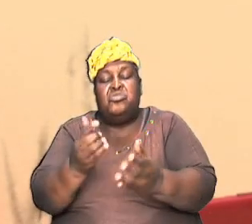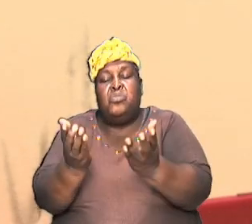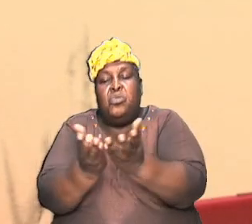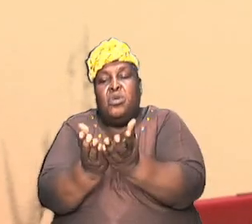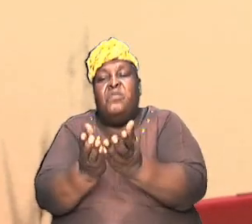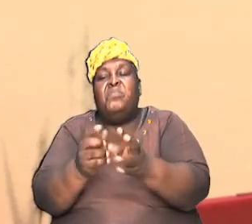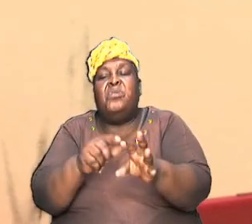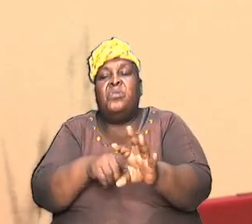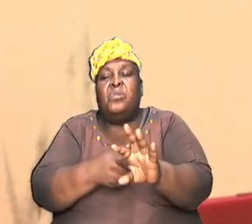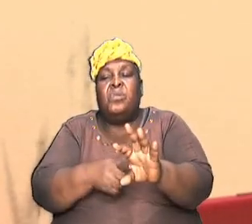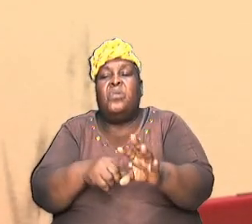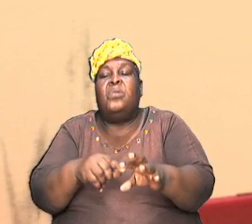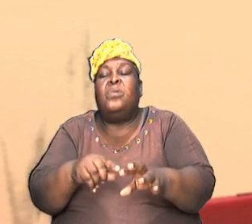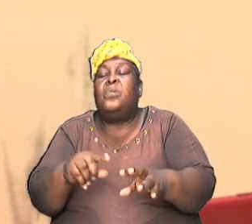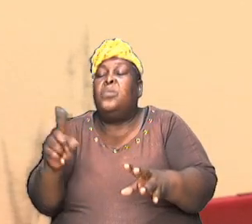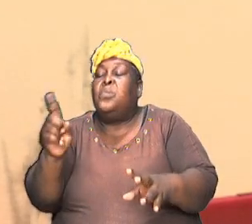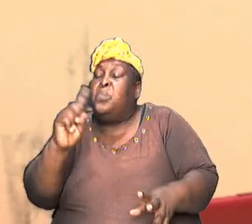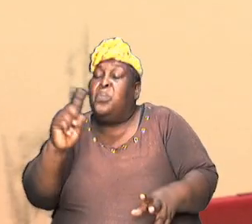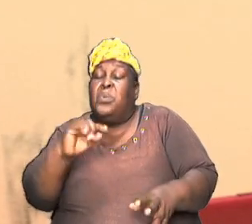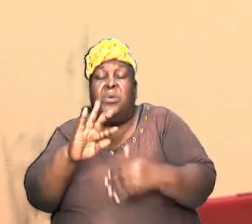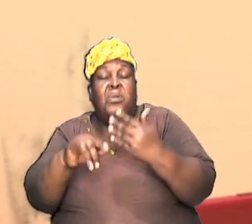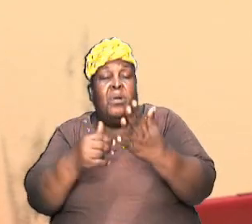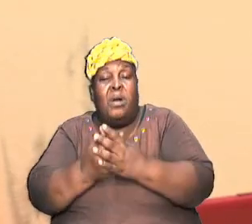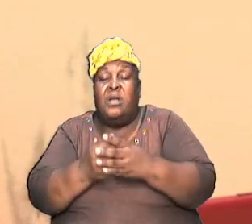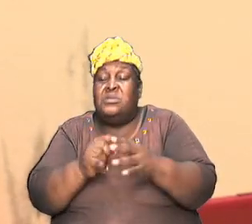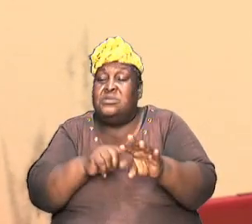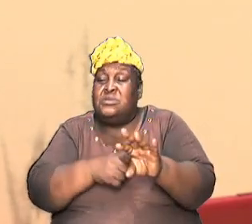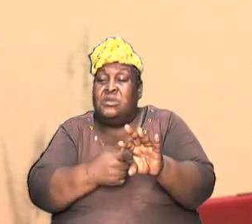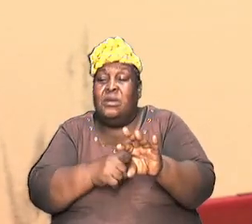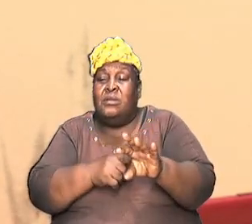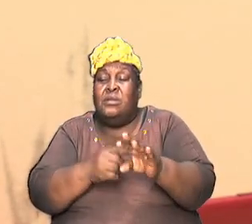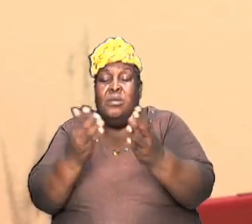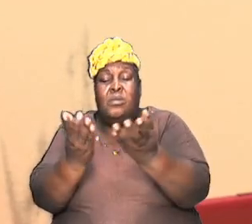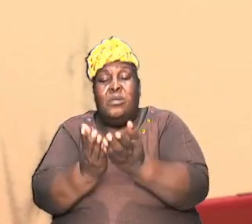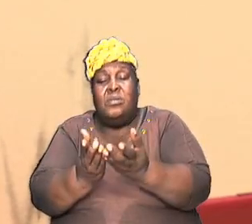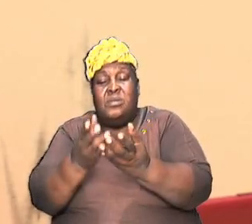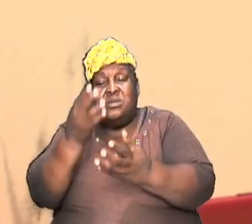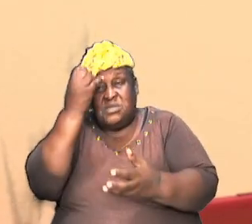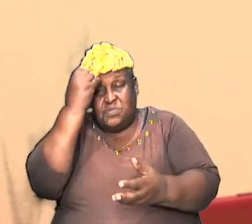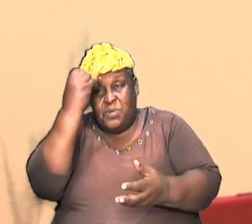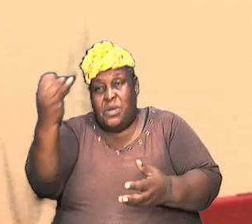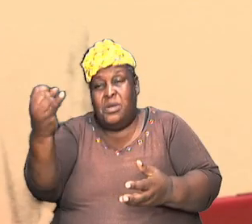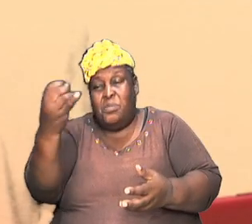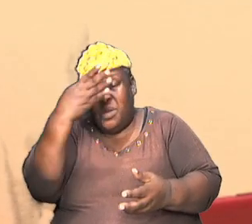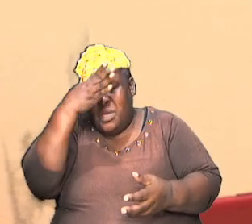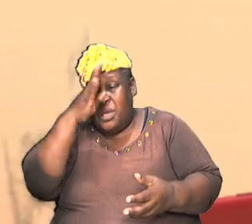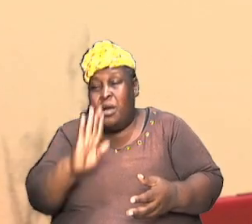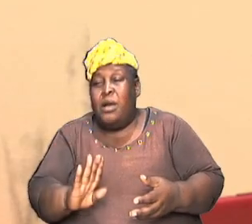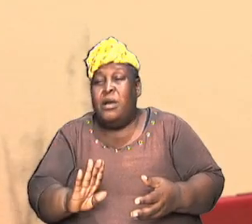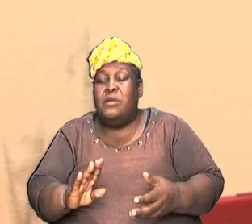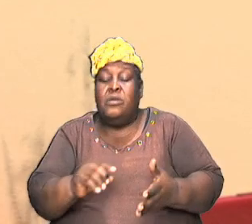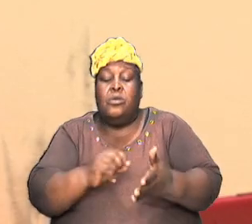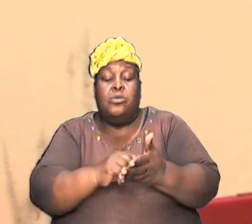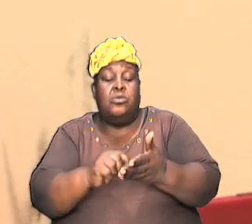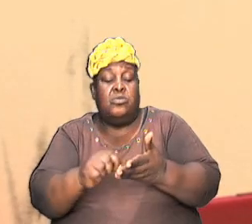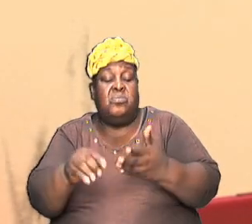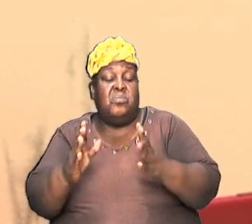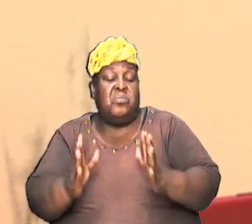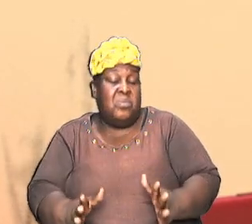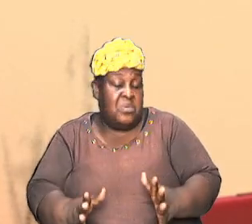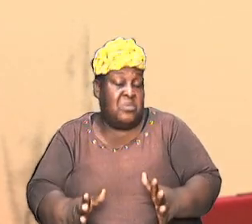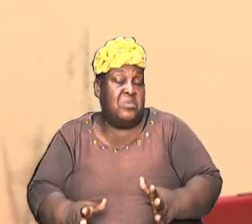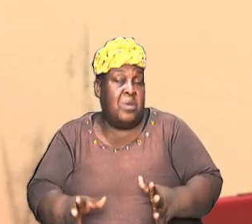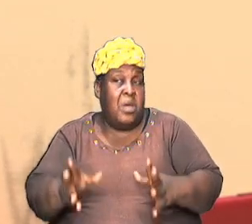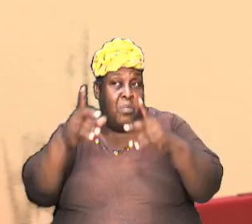is where it all started the book was inspired by God the writer, it is believed is